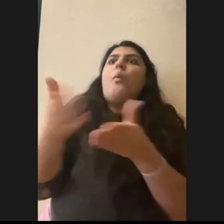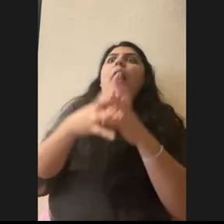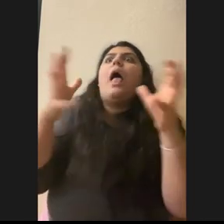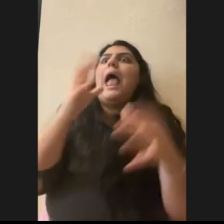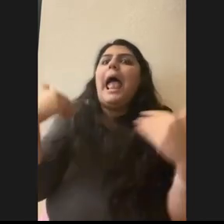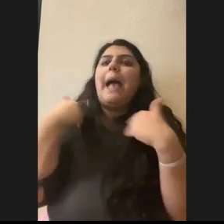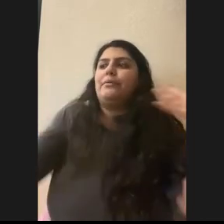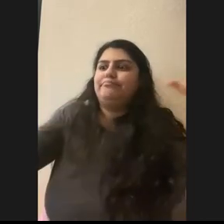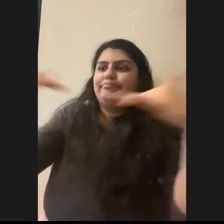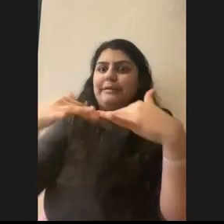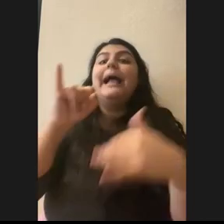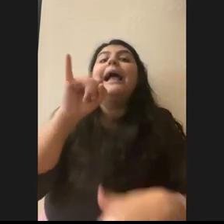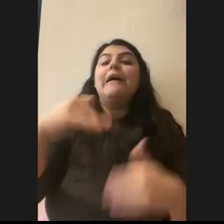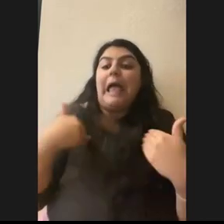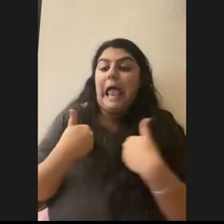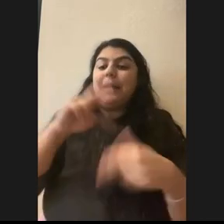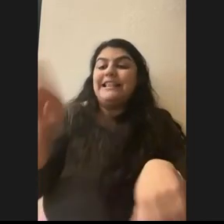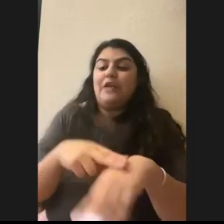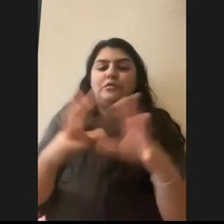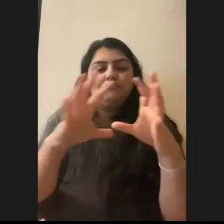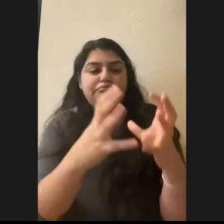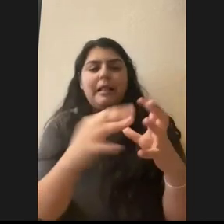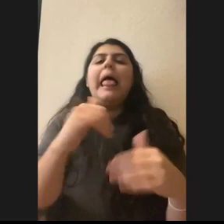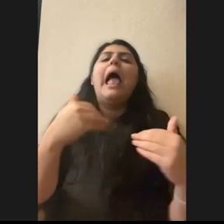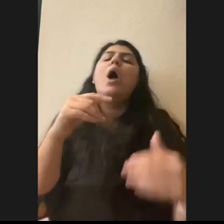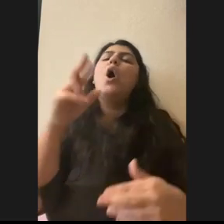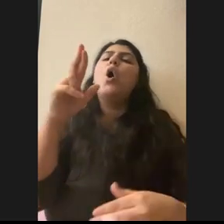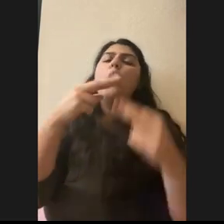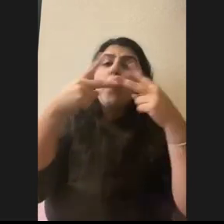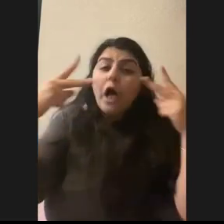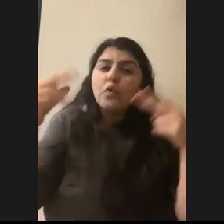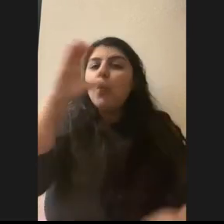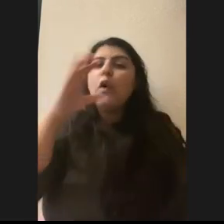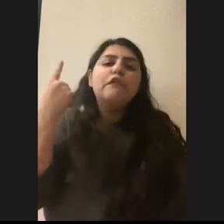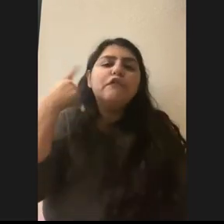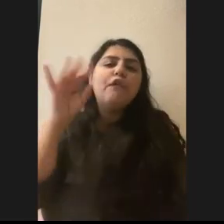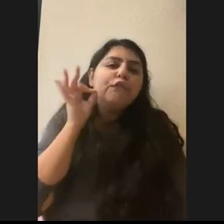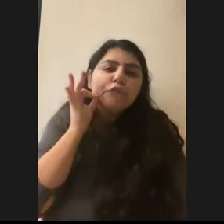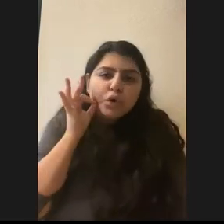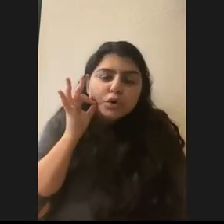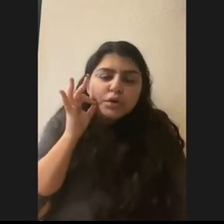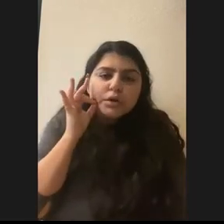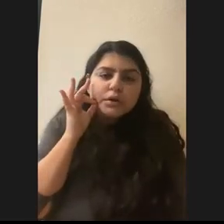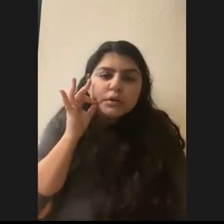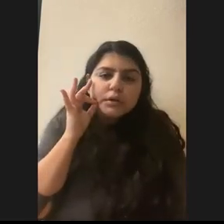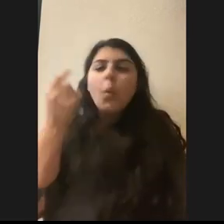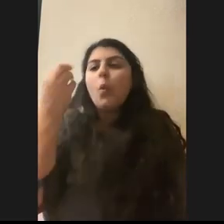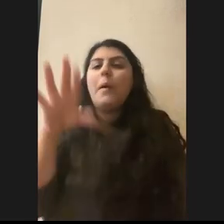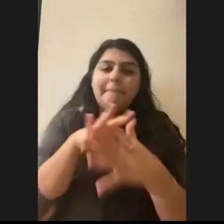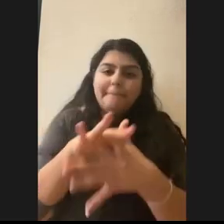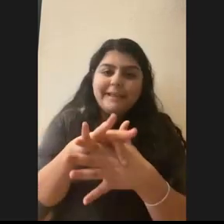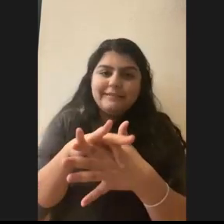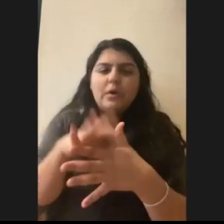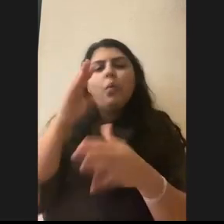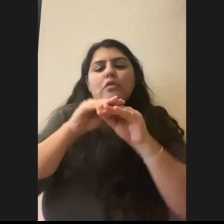the animals are naturally going and looking, like if a raccoon is going and looking for fruits for, um, meat to eat, they're going to spread